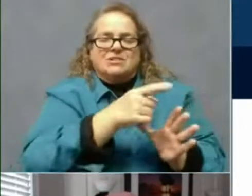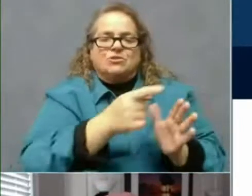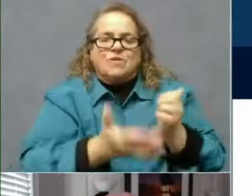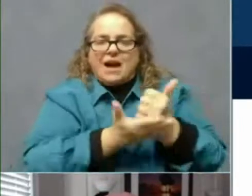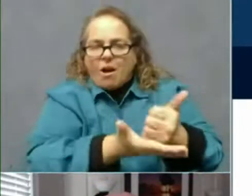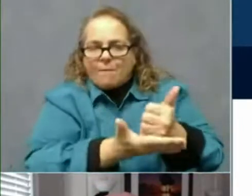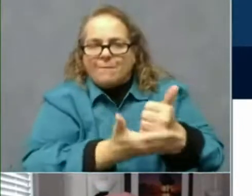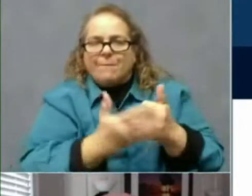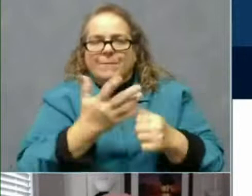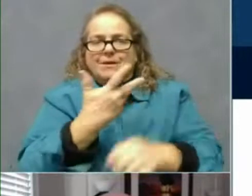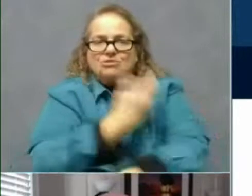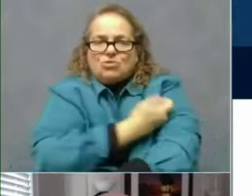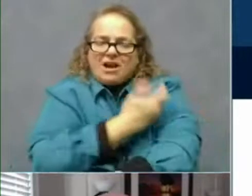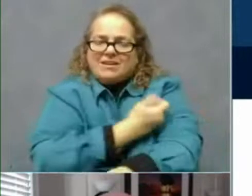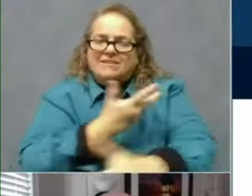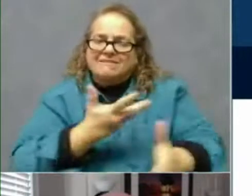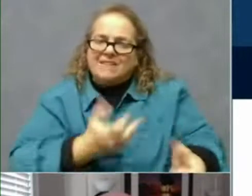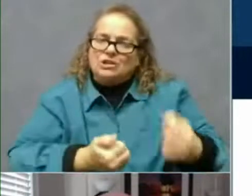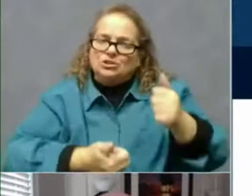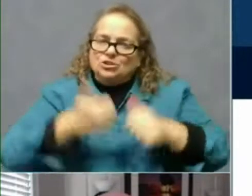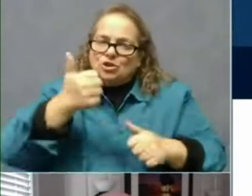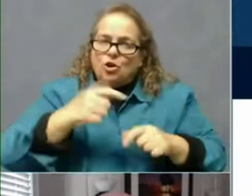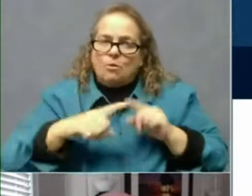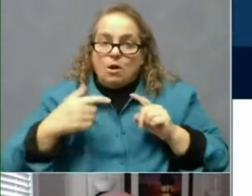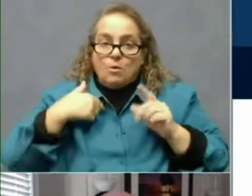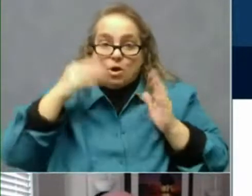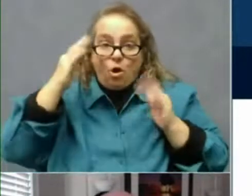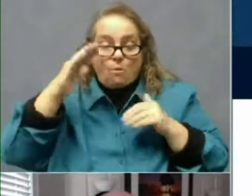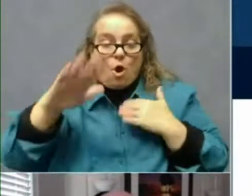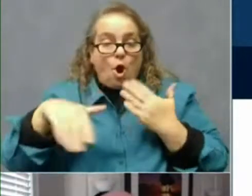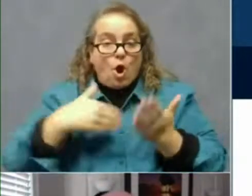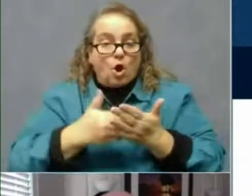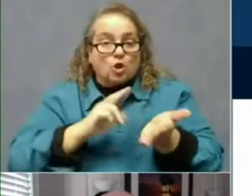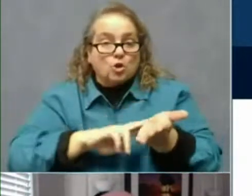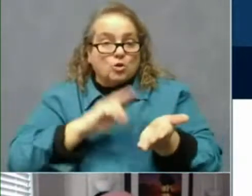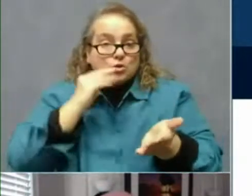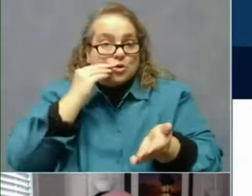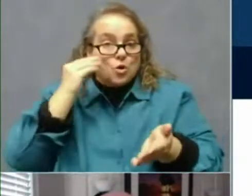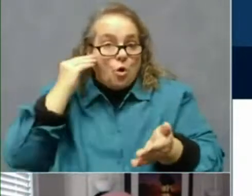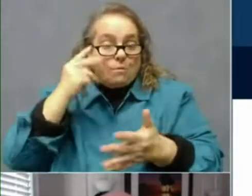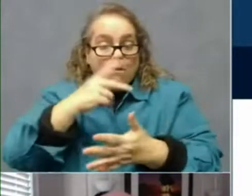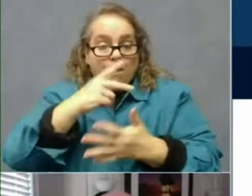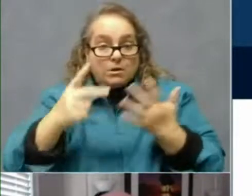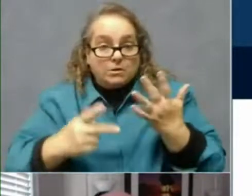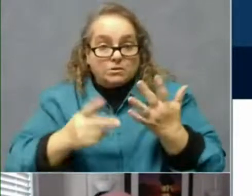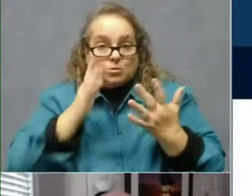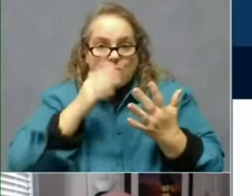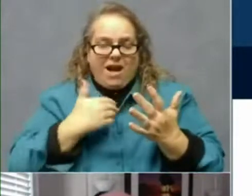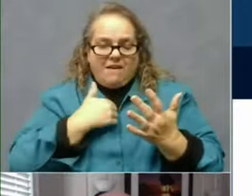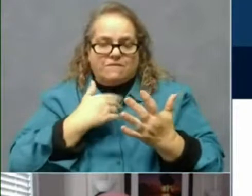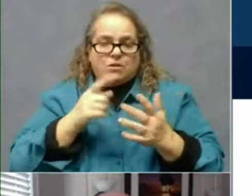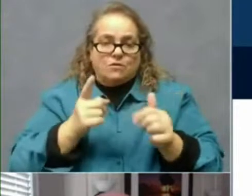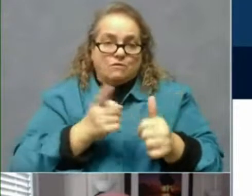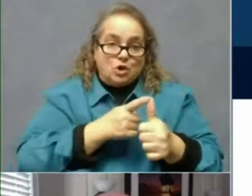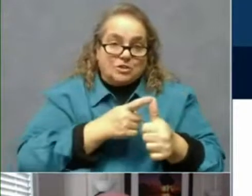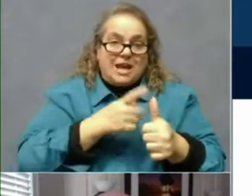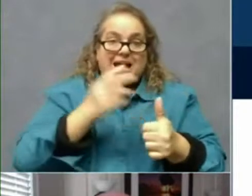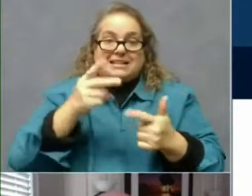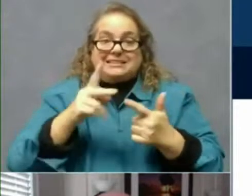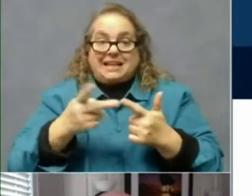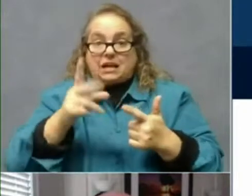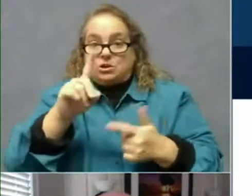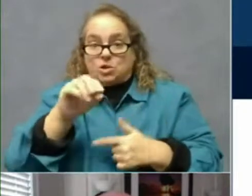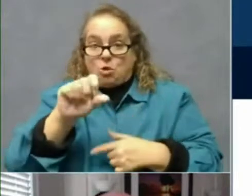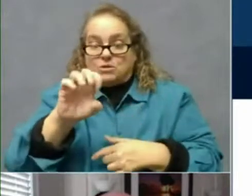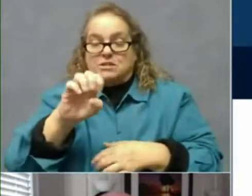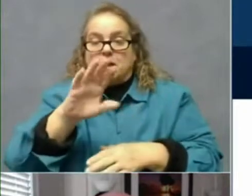hopeful that all the nursing home population will be vaccinated both first and second dose by March 1st. That's what we were led to